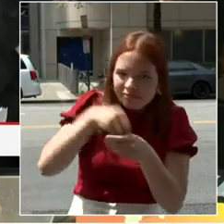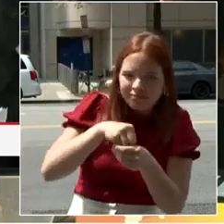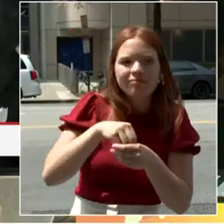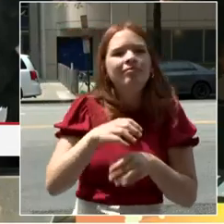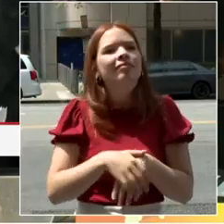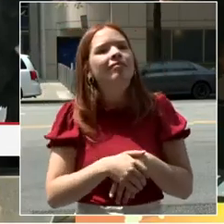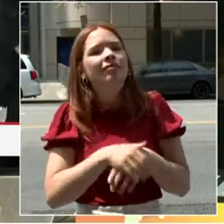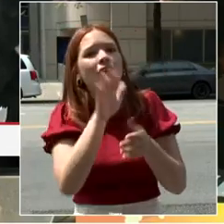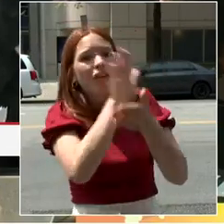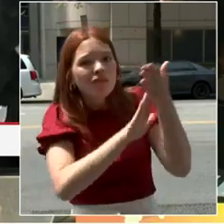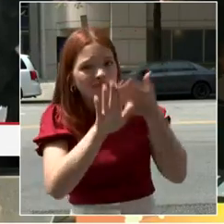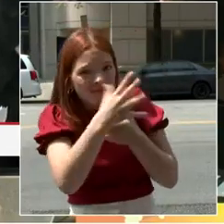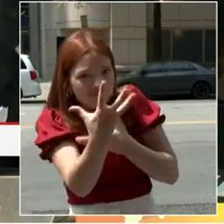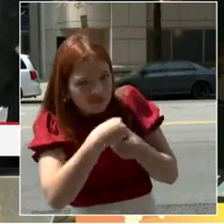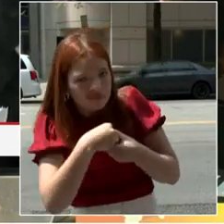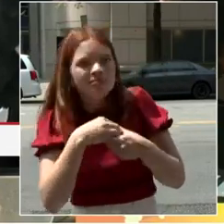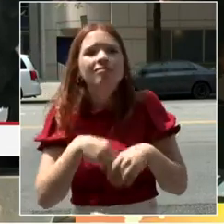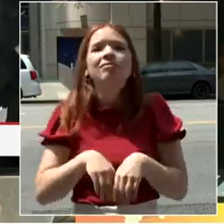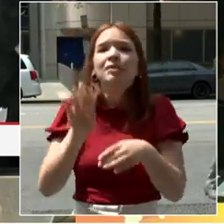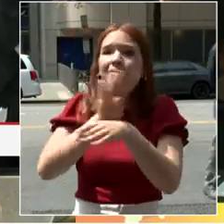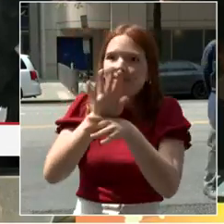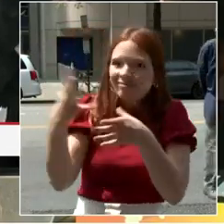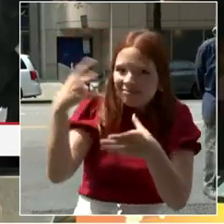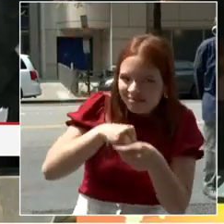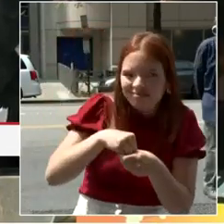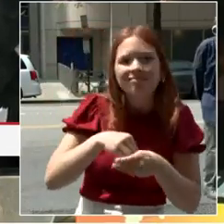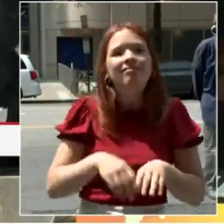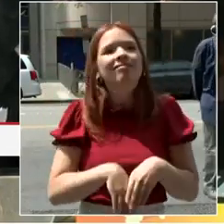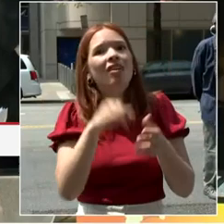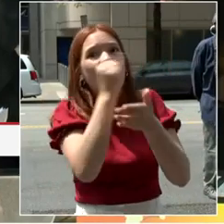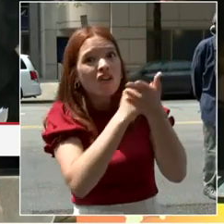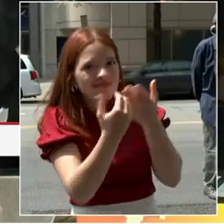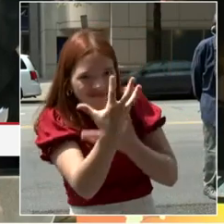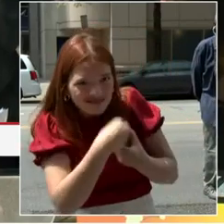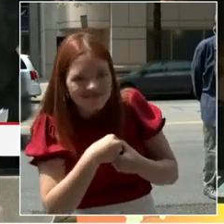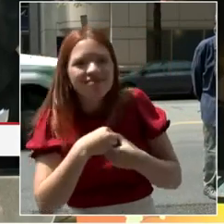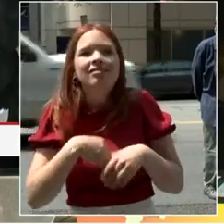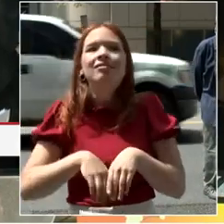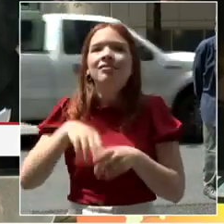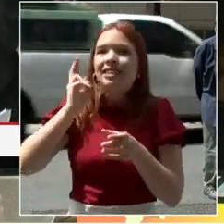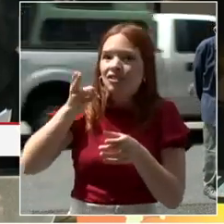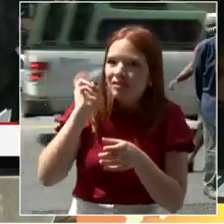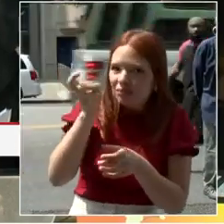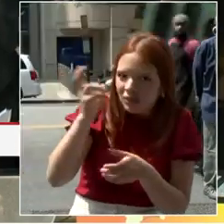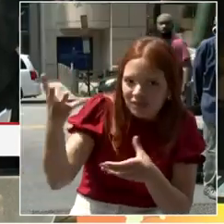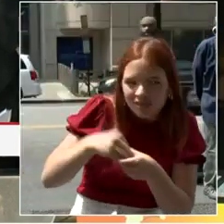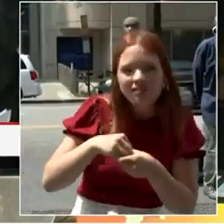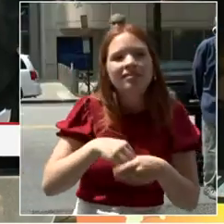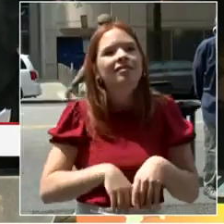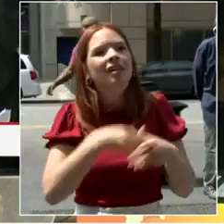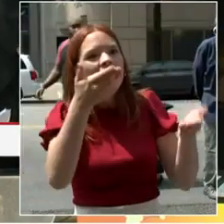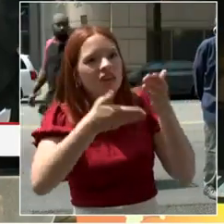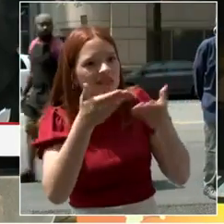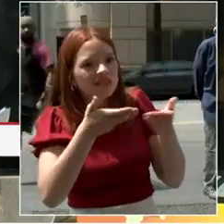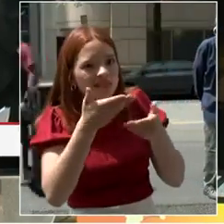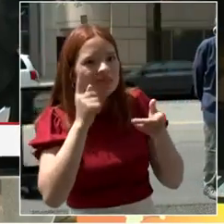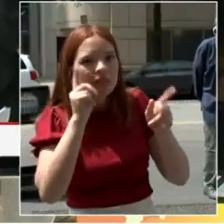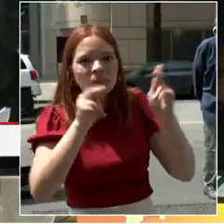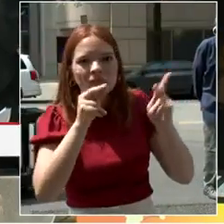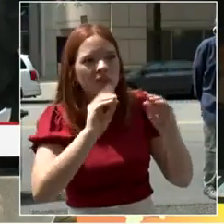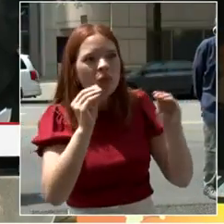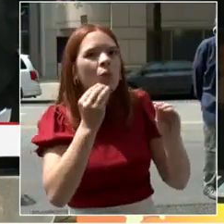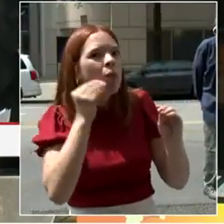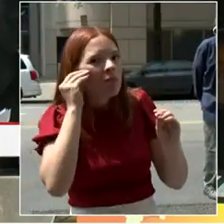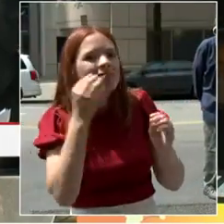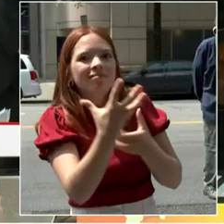retail, arts, entertainment, transportation, and providers of services for unhoused people. So we're going to gather